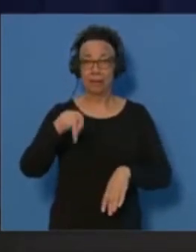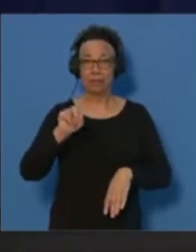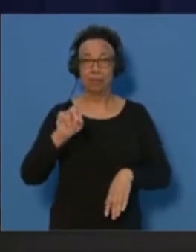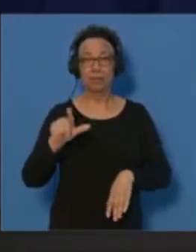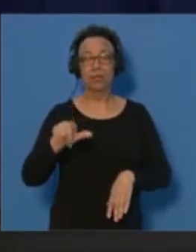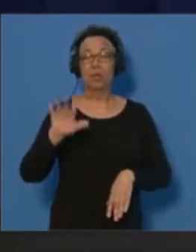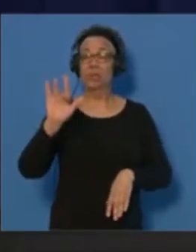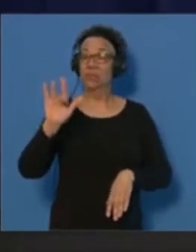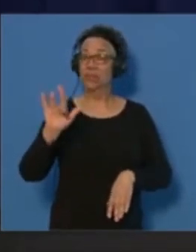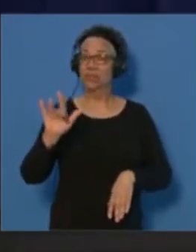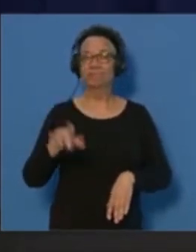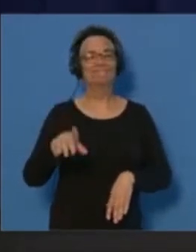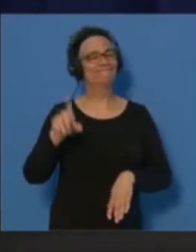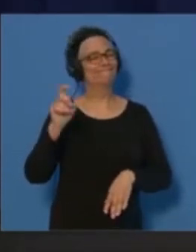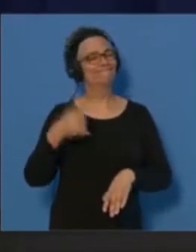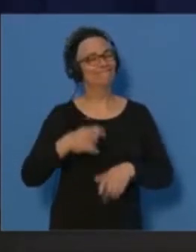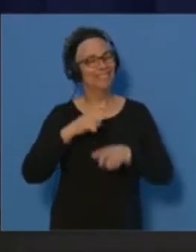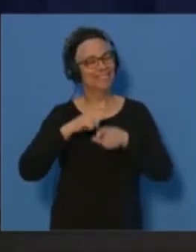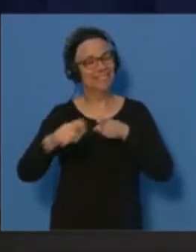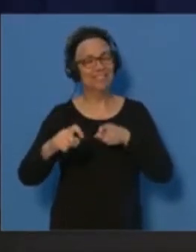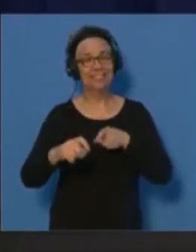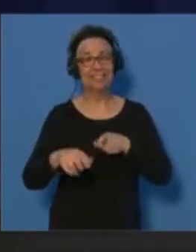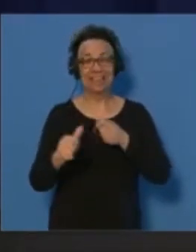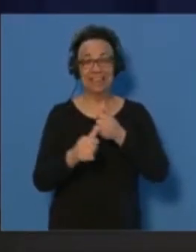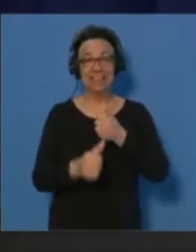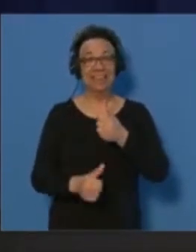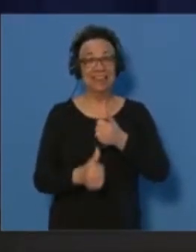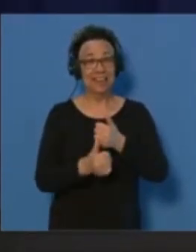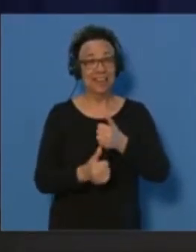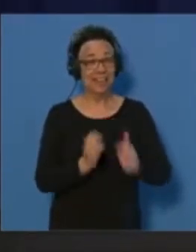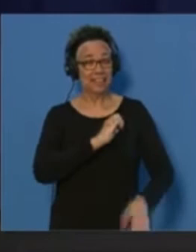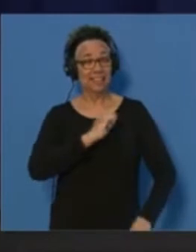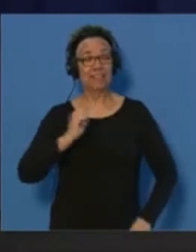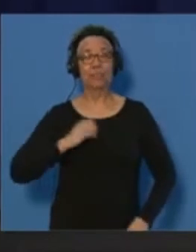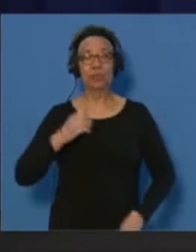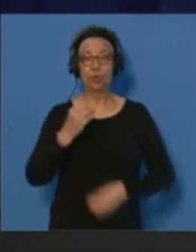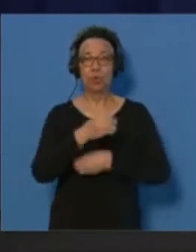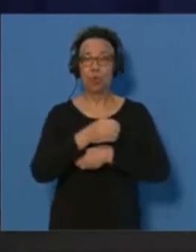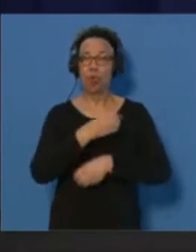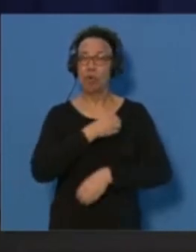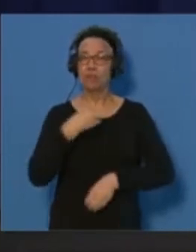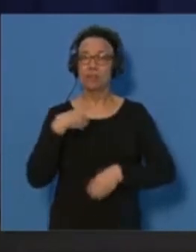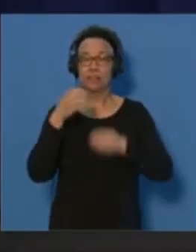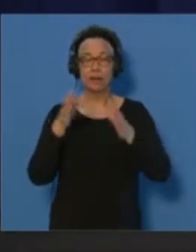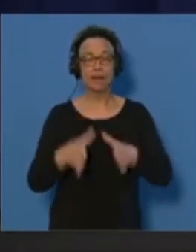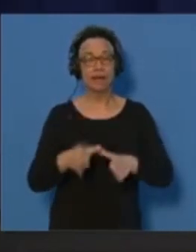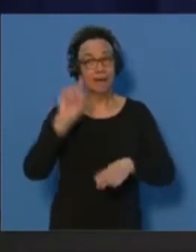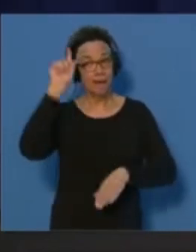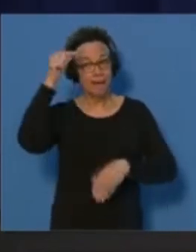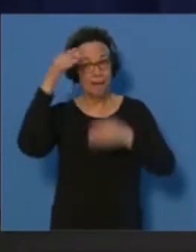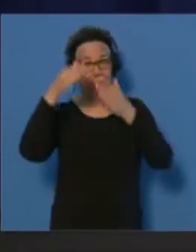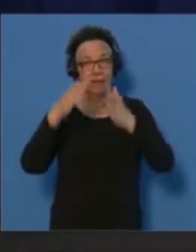contact the Executive Officer at Government House, whose email address is